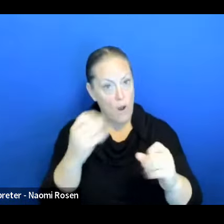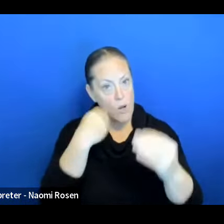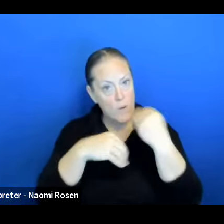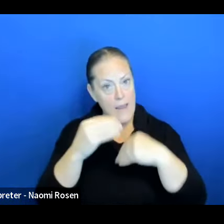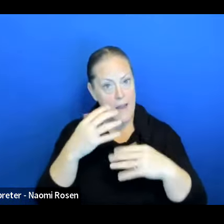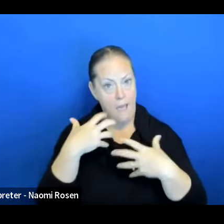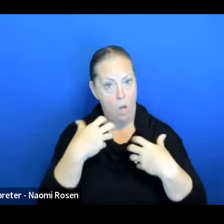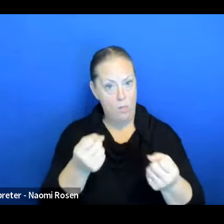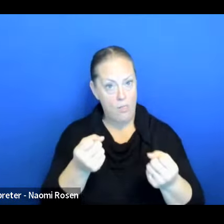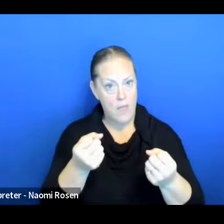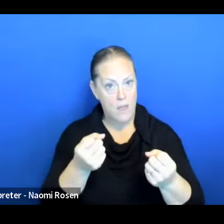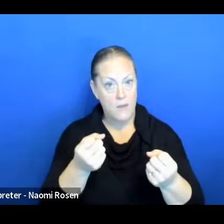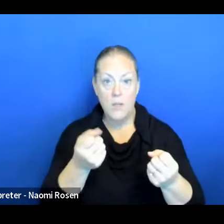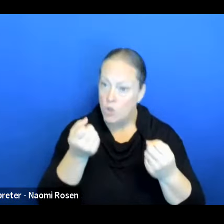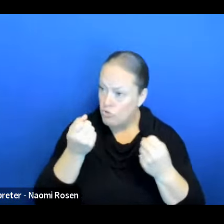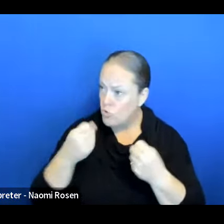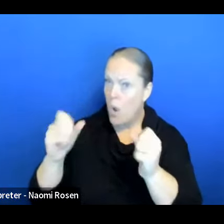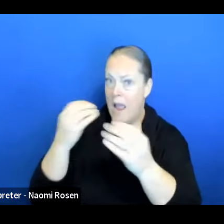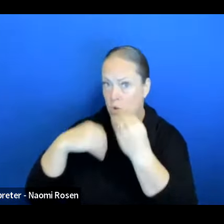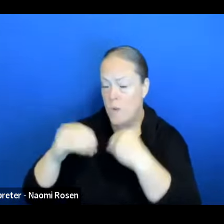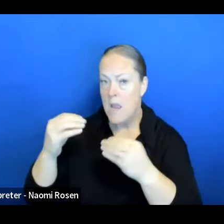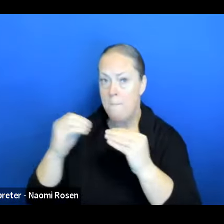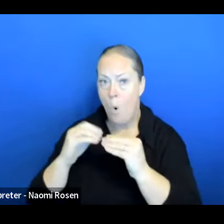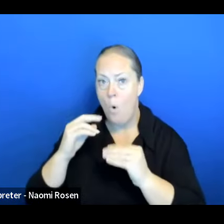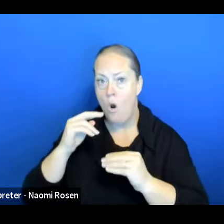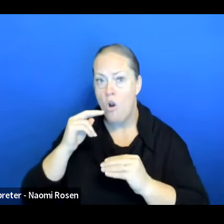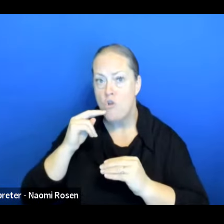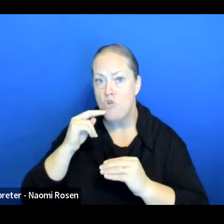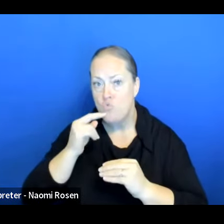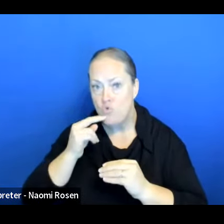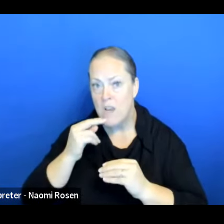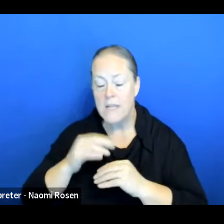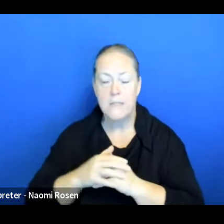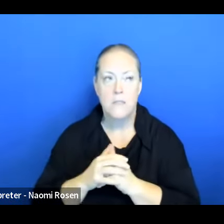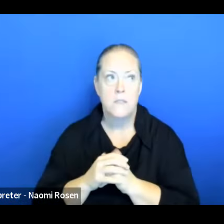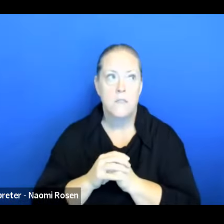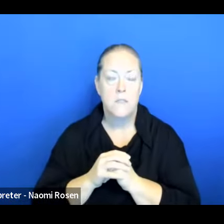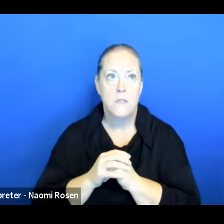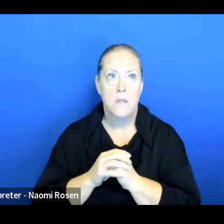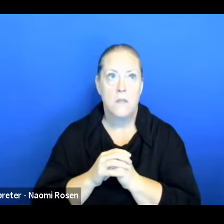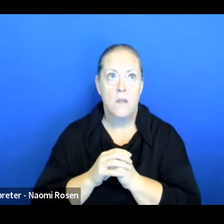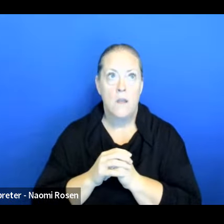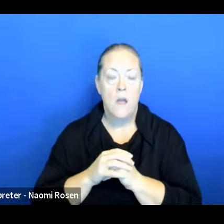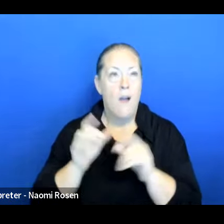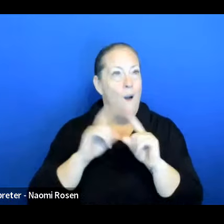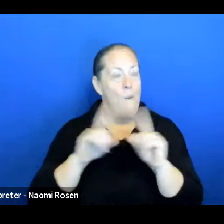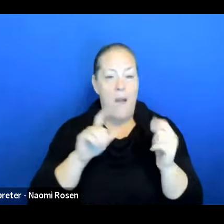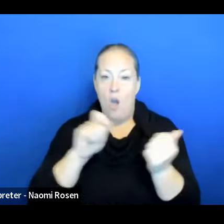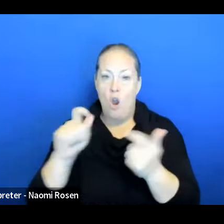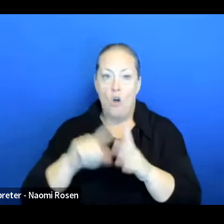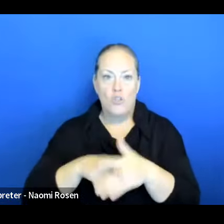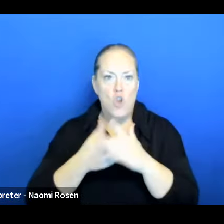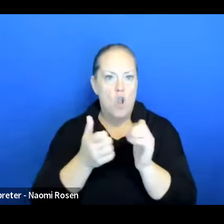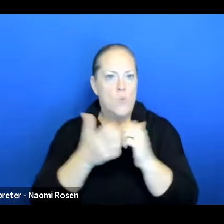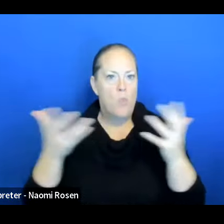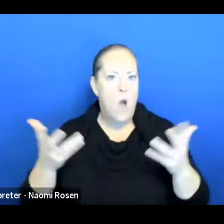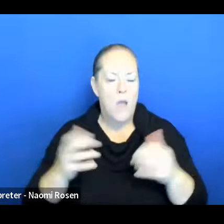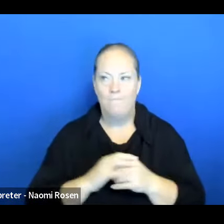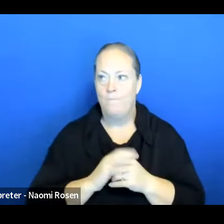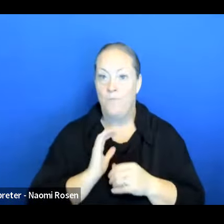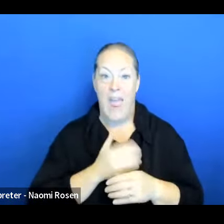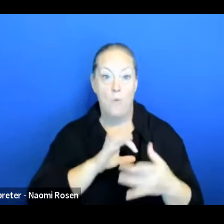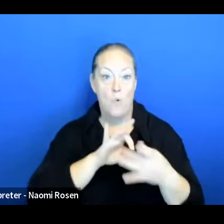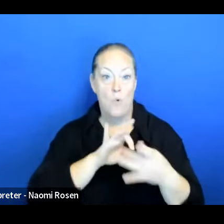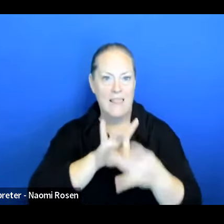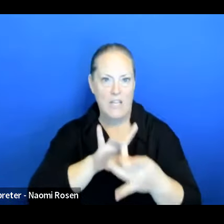healthy food, to try to eat the nutrients that we need. But I feel like it all has to start with the relationship that we have